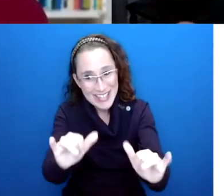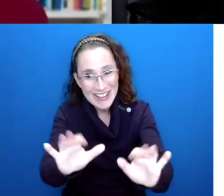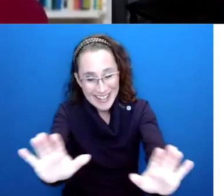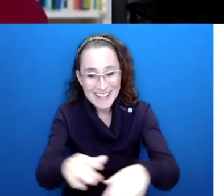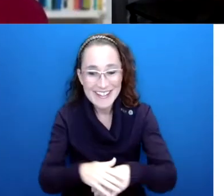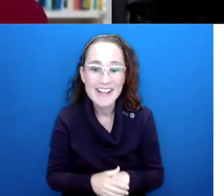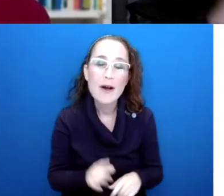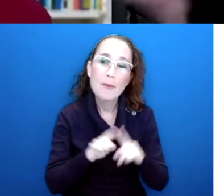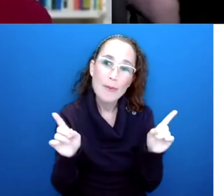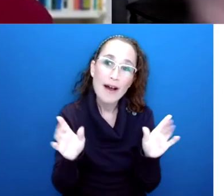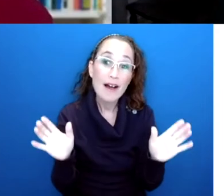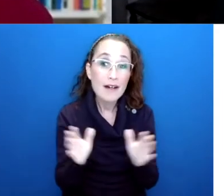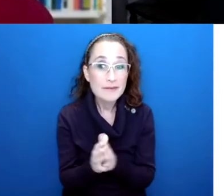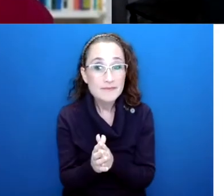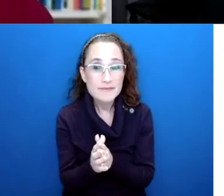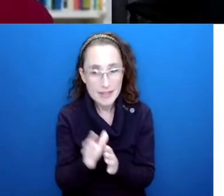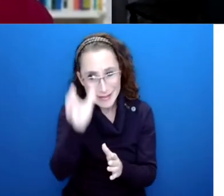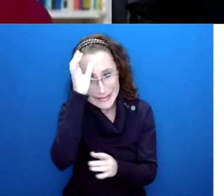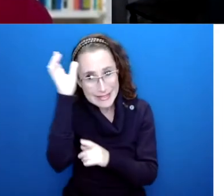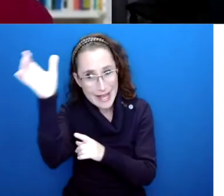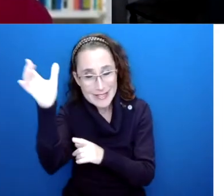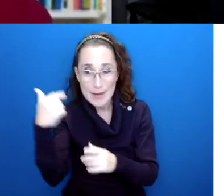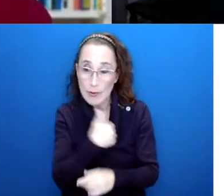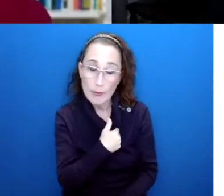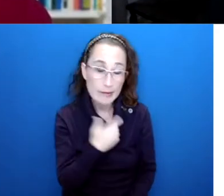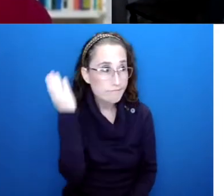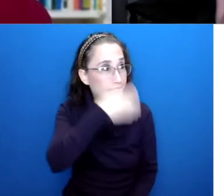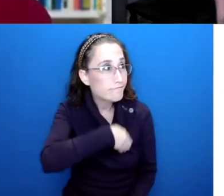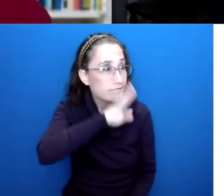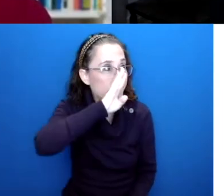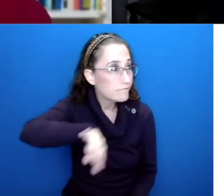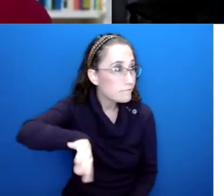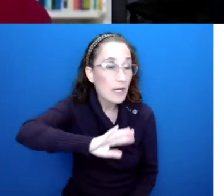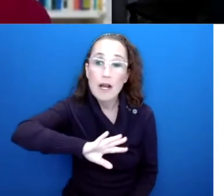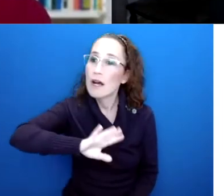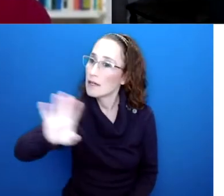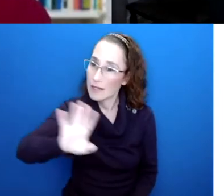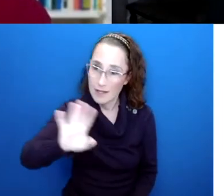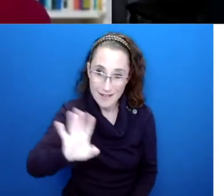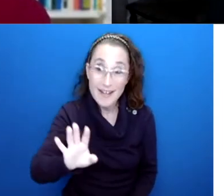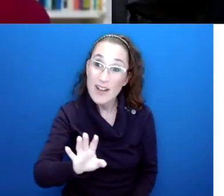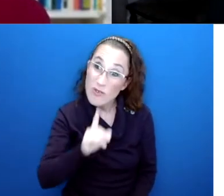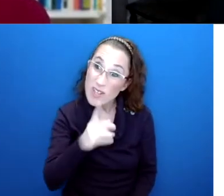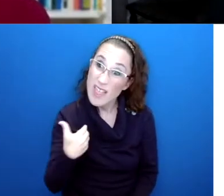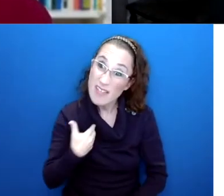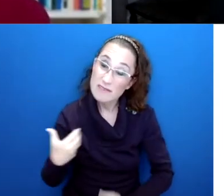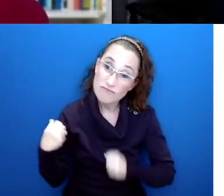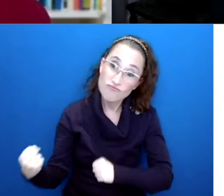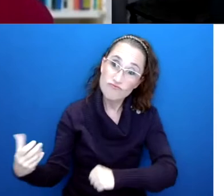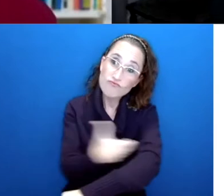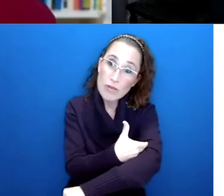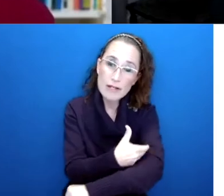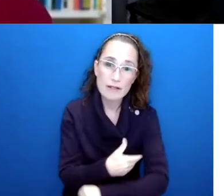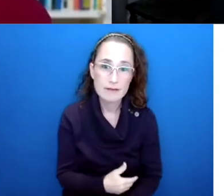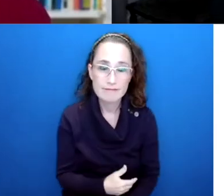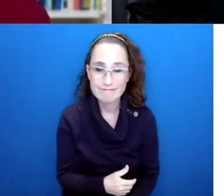it's interesting to think that this concept we take for granted or don't think about at all actually is so much more powerful than we give it credit for. Yeah. It's not